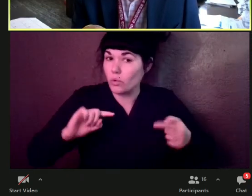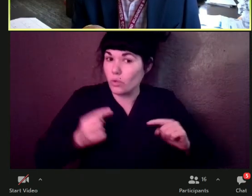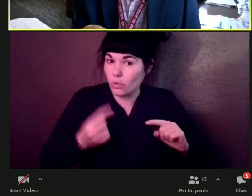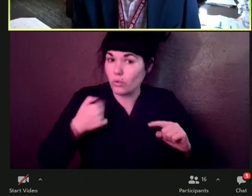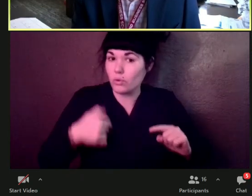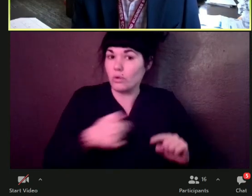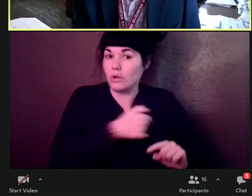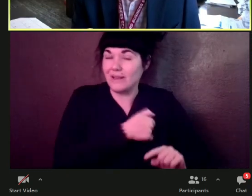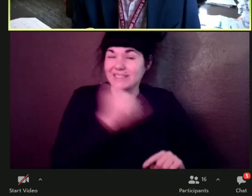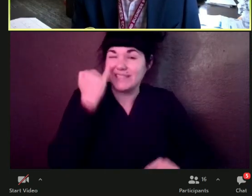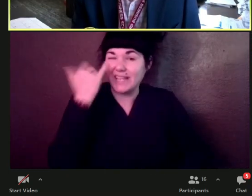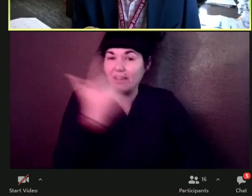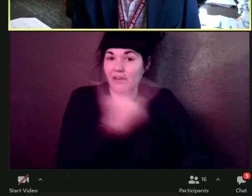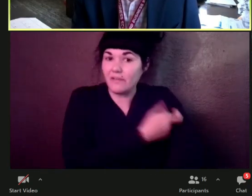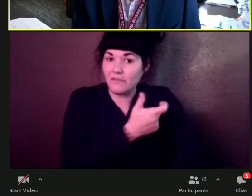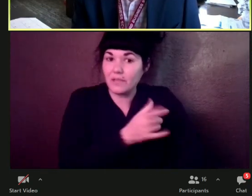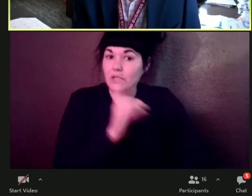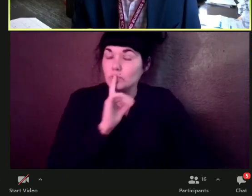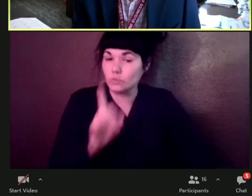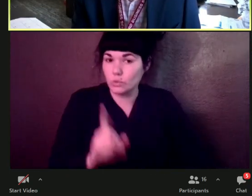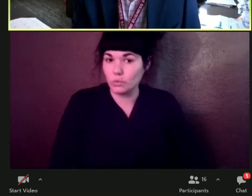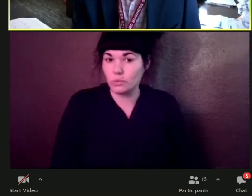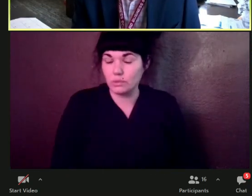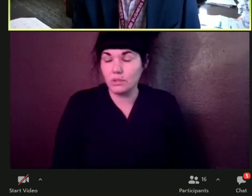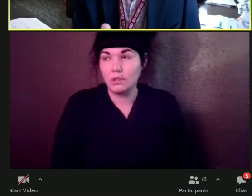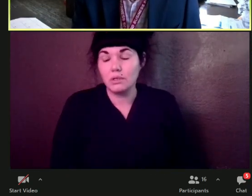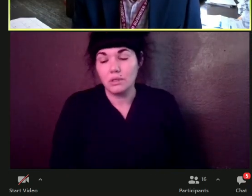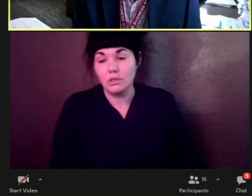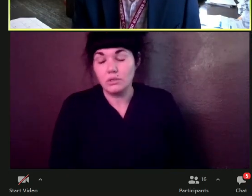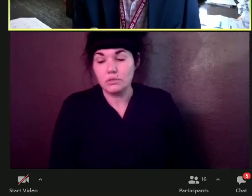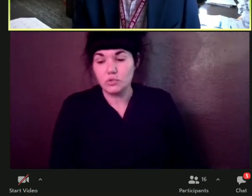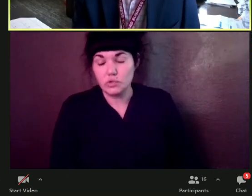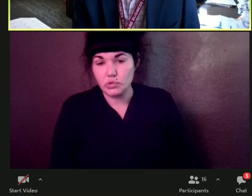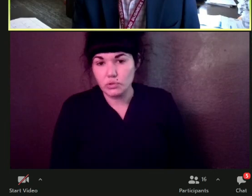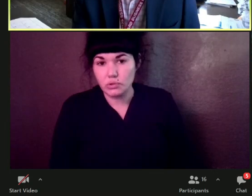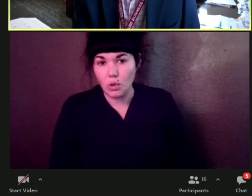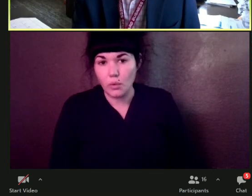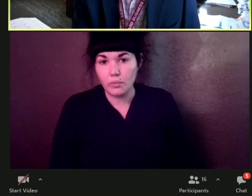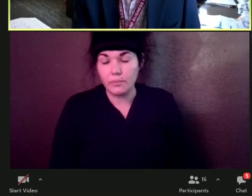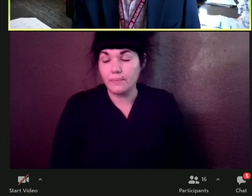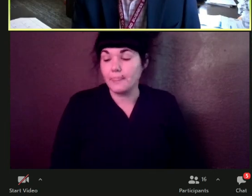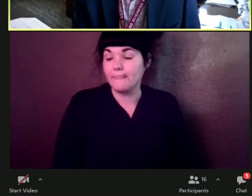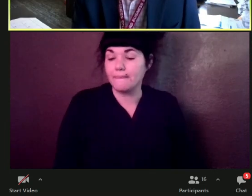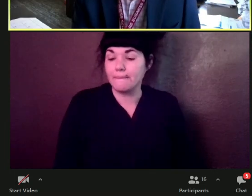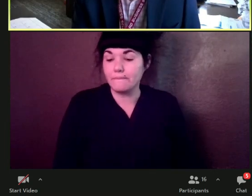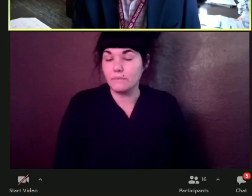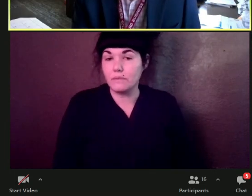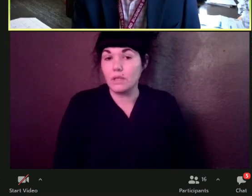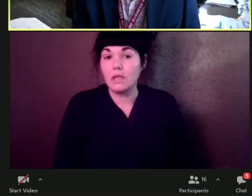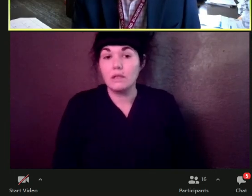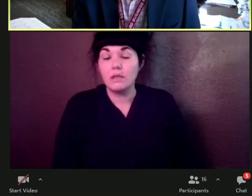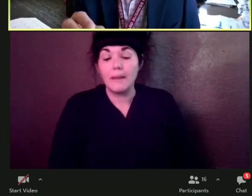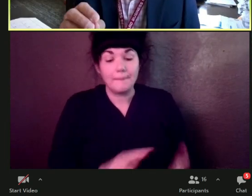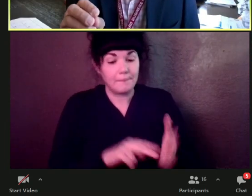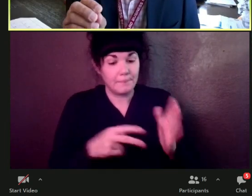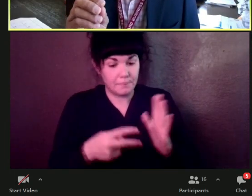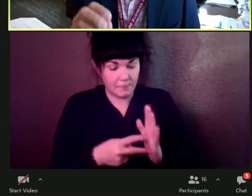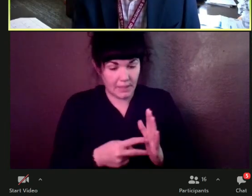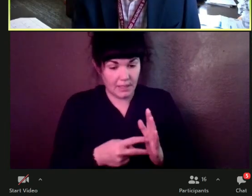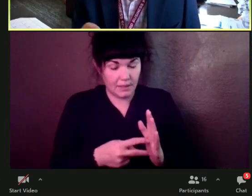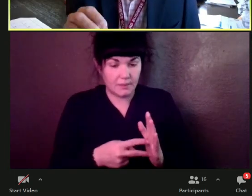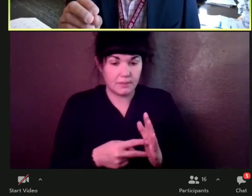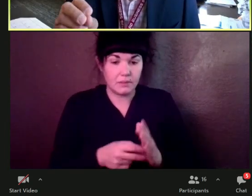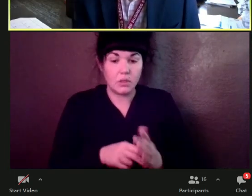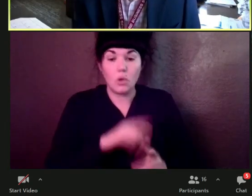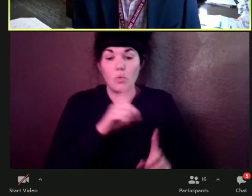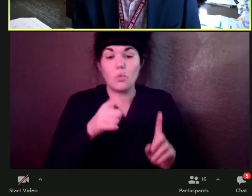the exposure to the virus, once you've been, including the Delta variant, once you've been completely vaccinated. So you